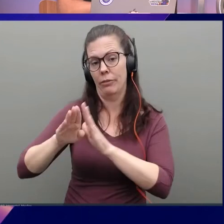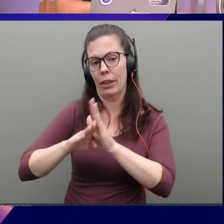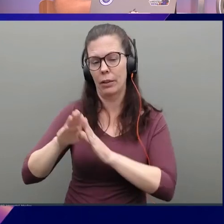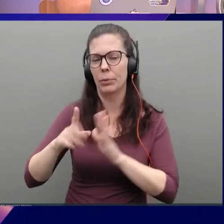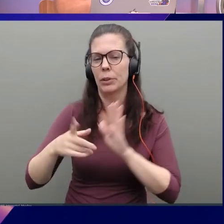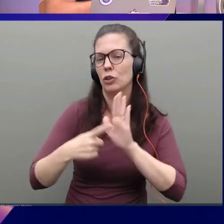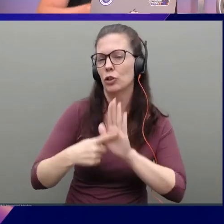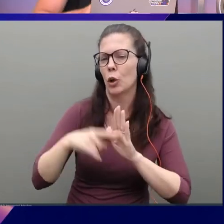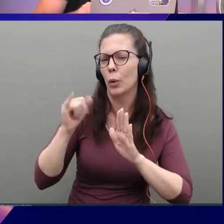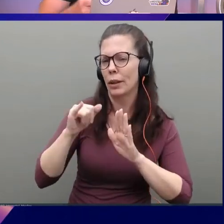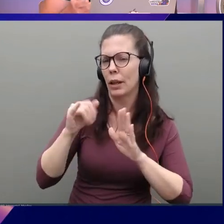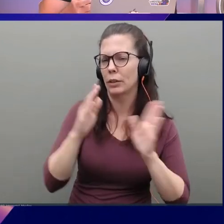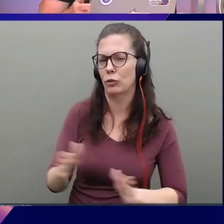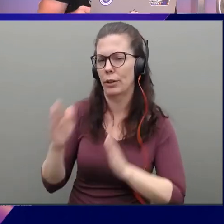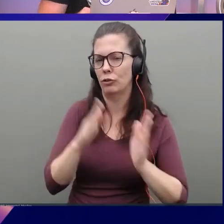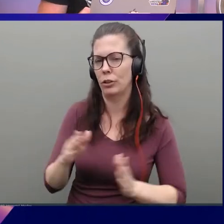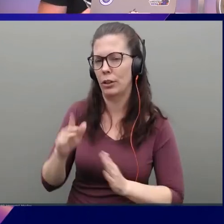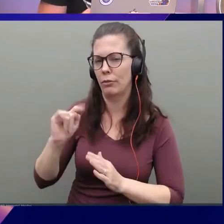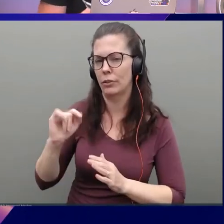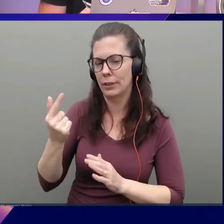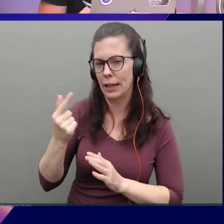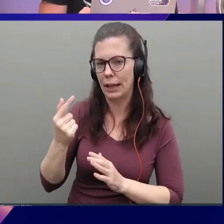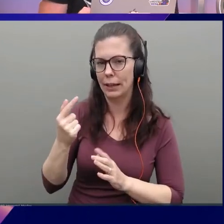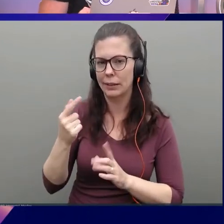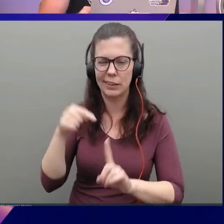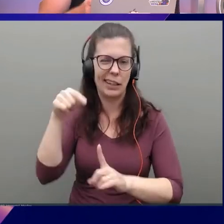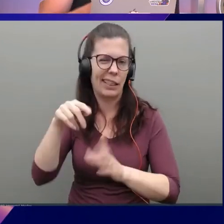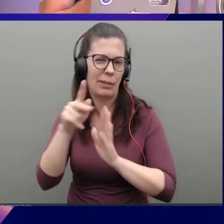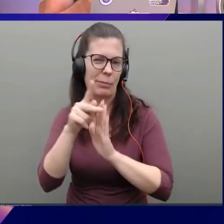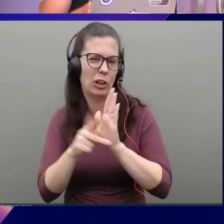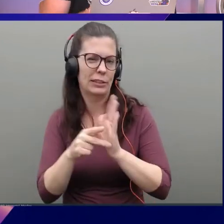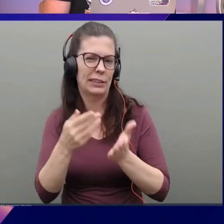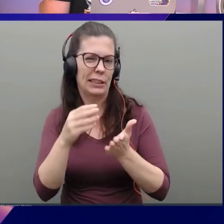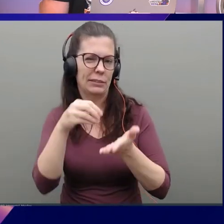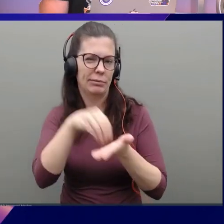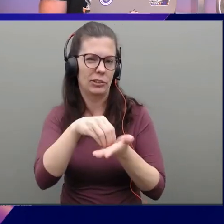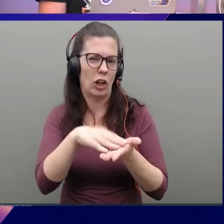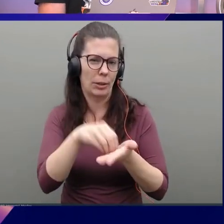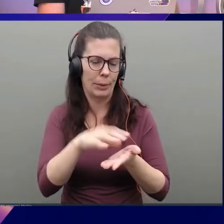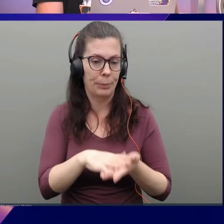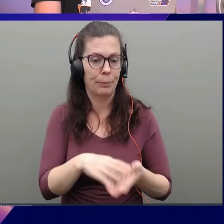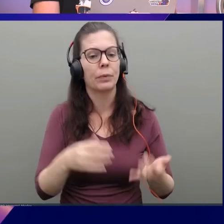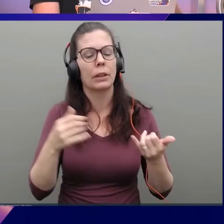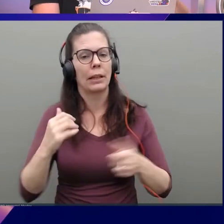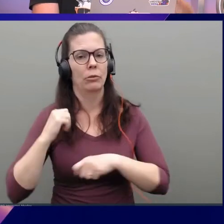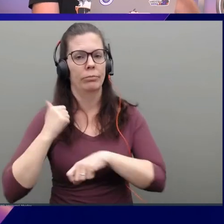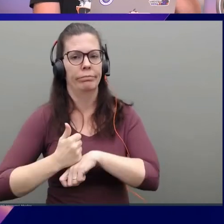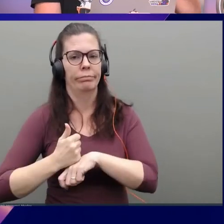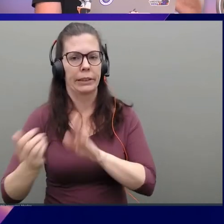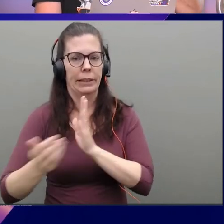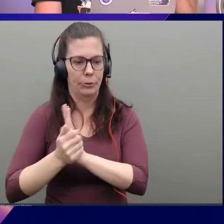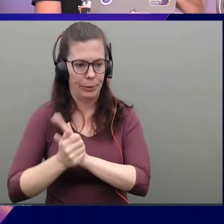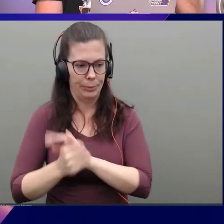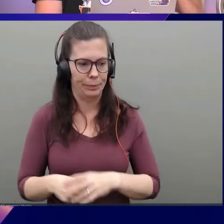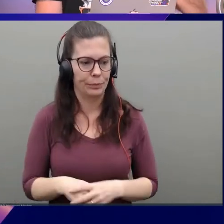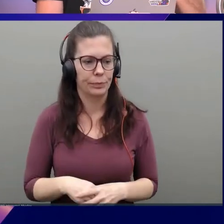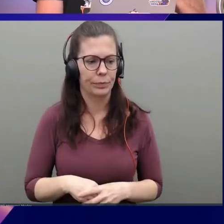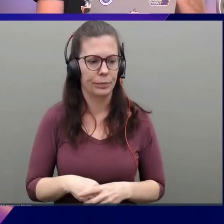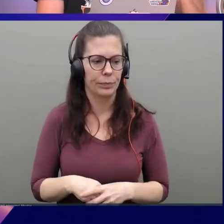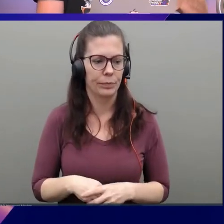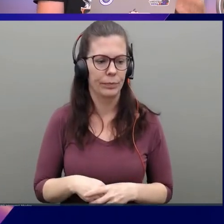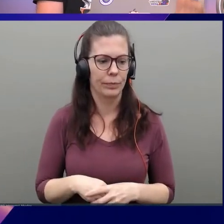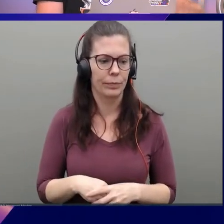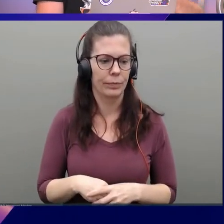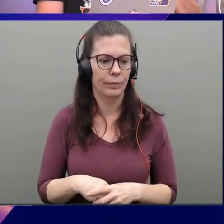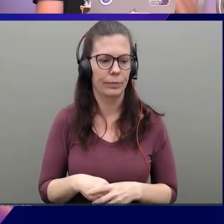strategy looks like here in a little bit in the actual policy document. So, now we create the tag attachment. And so, it's going to go through the same workflow